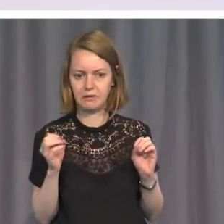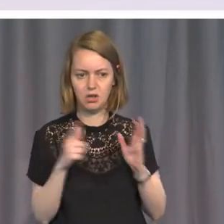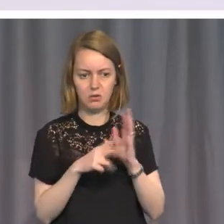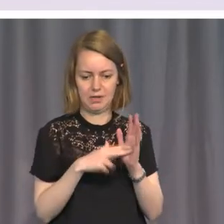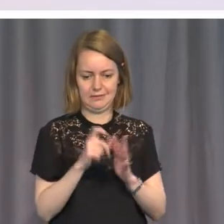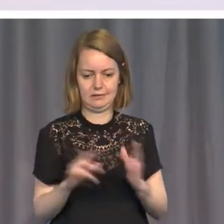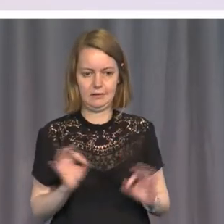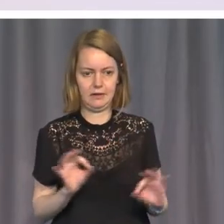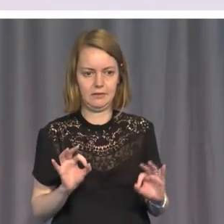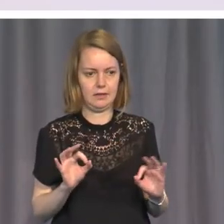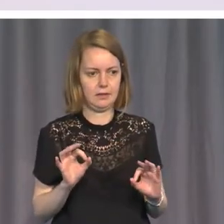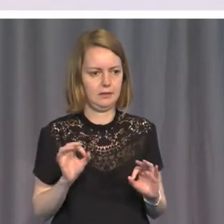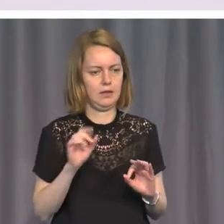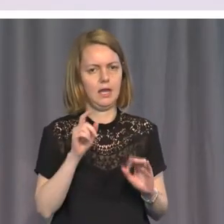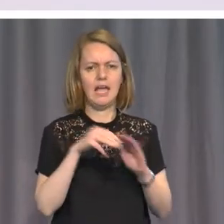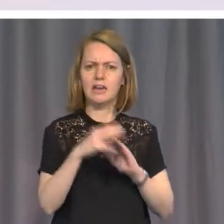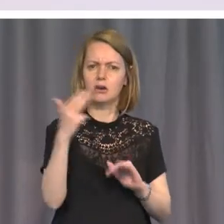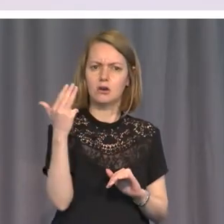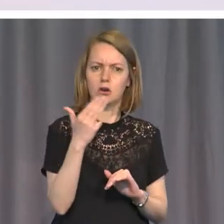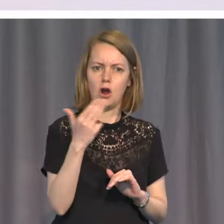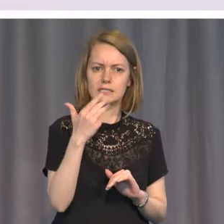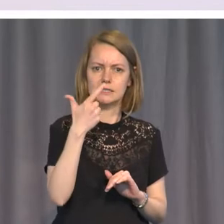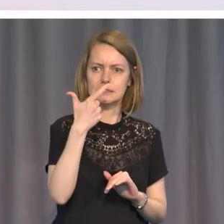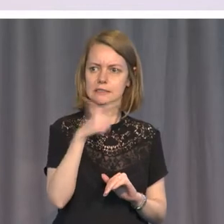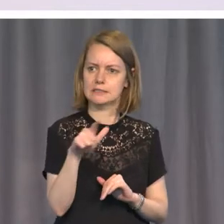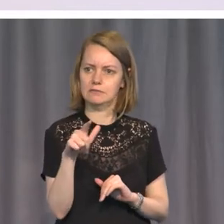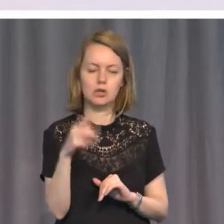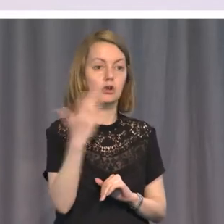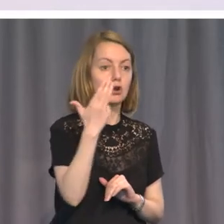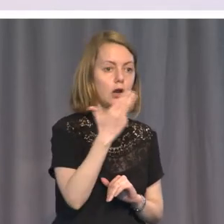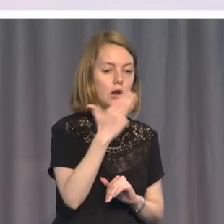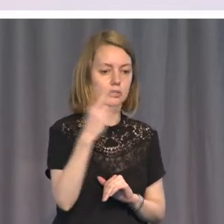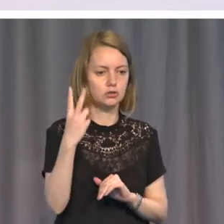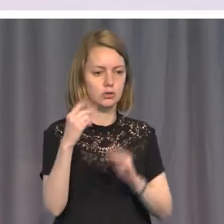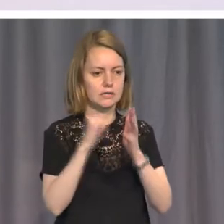in Sarajevo in 1992, actually.